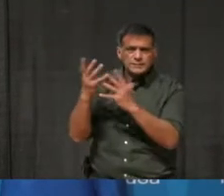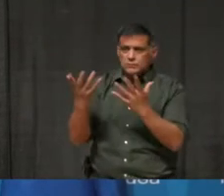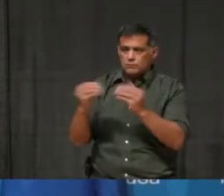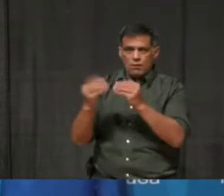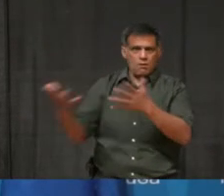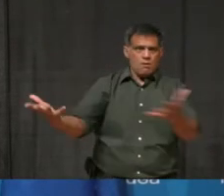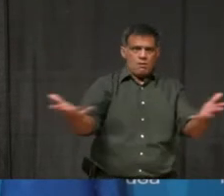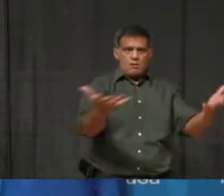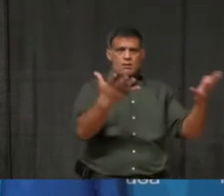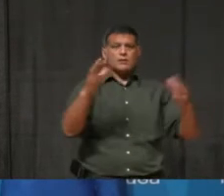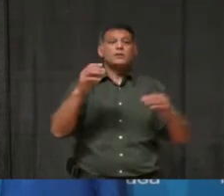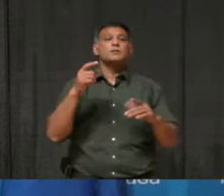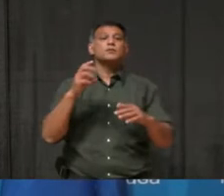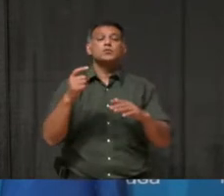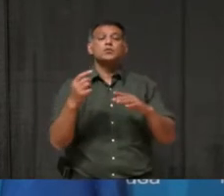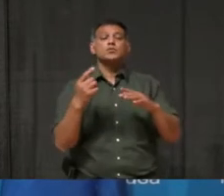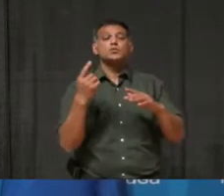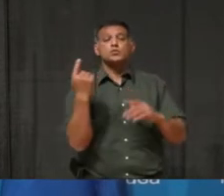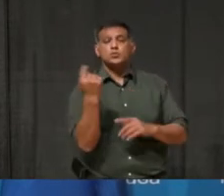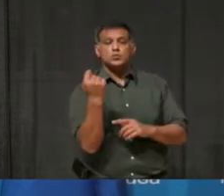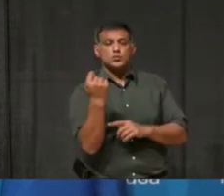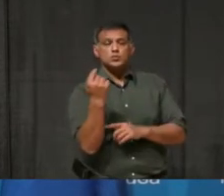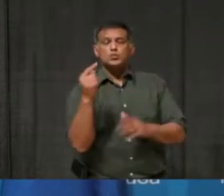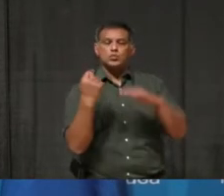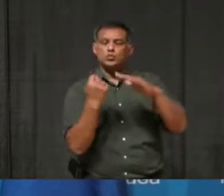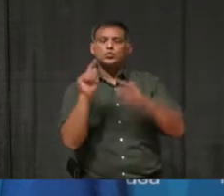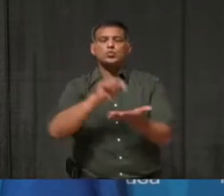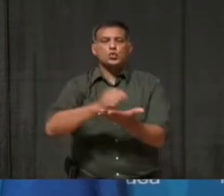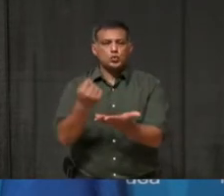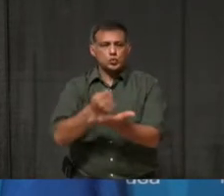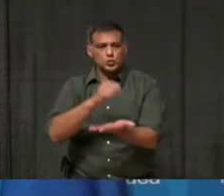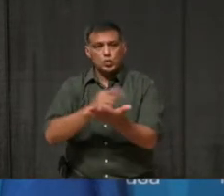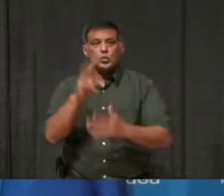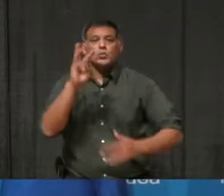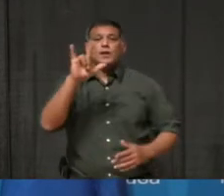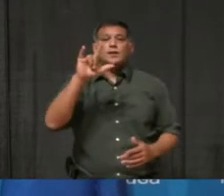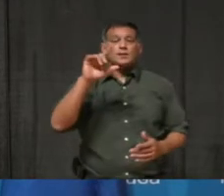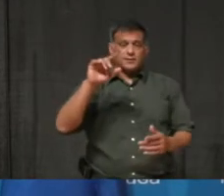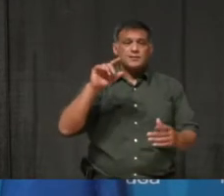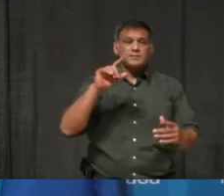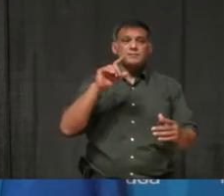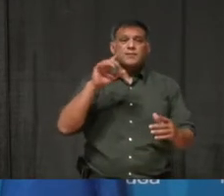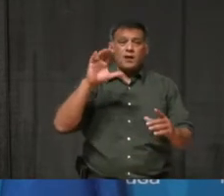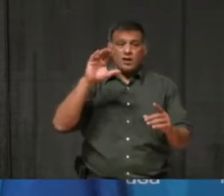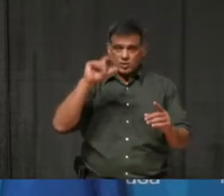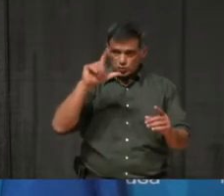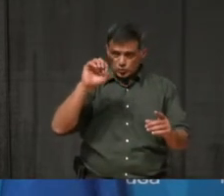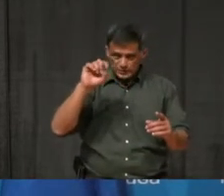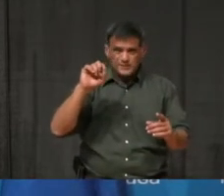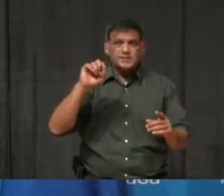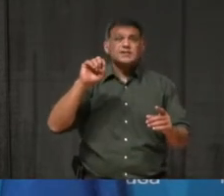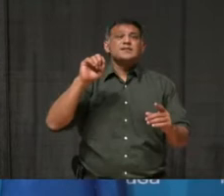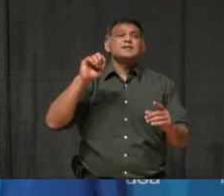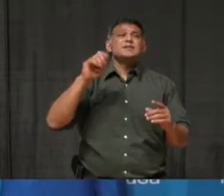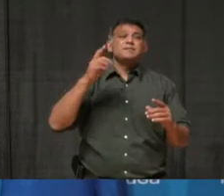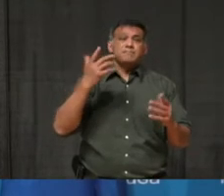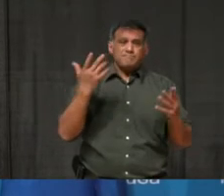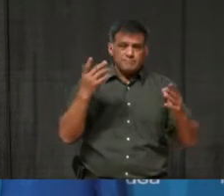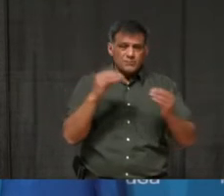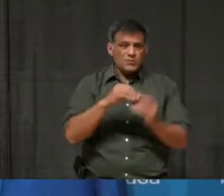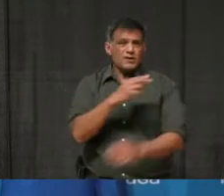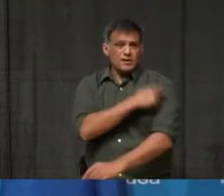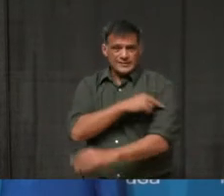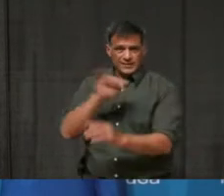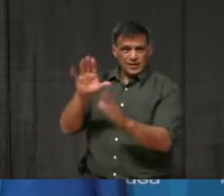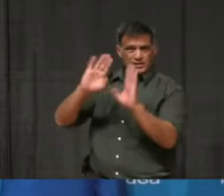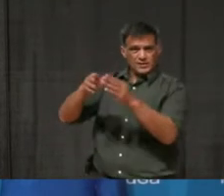Health partners currently dealing with 61 COVID hospitalizations, 11 patients in ICU, and